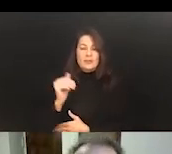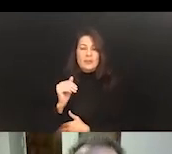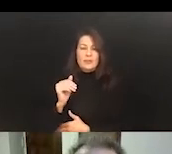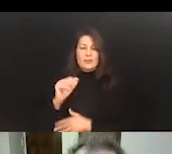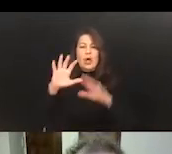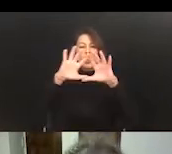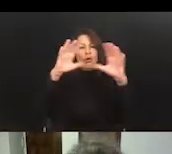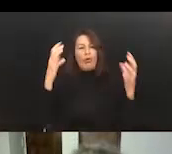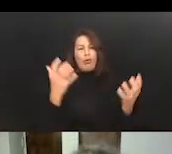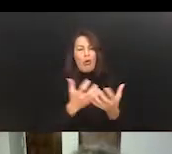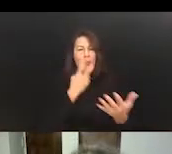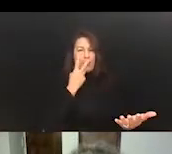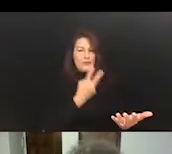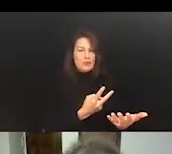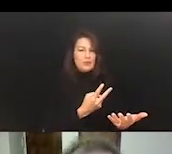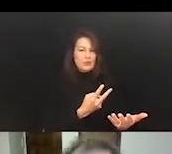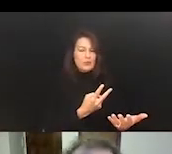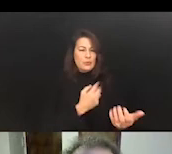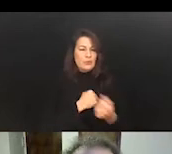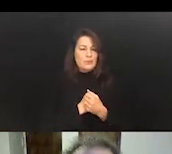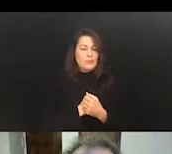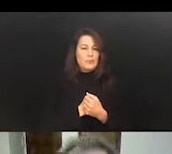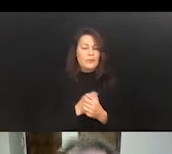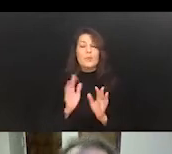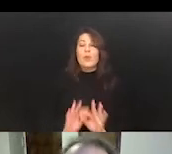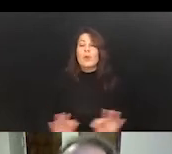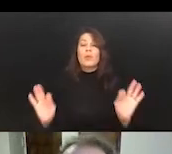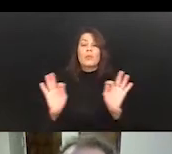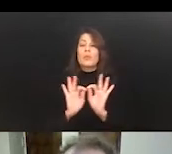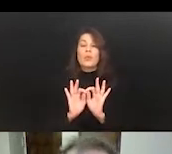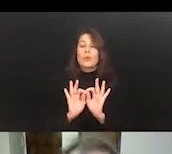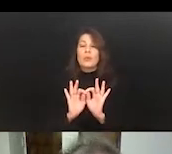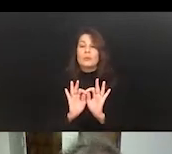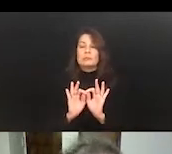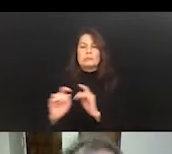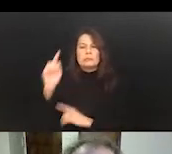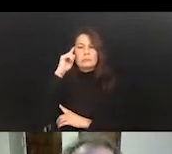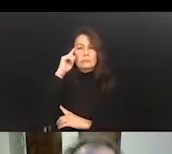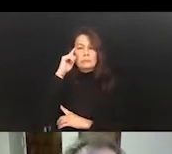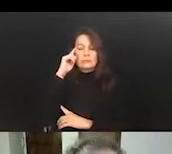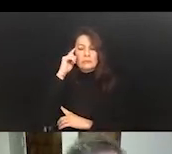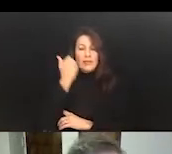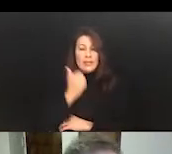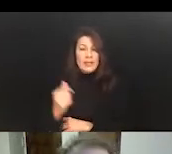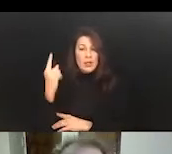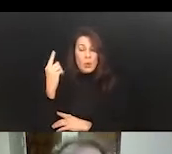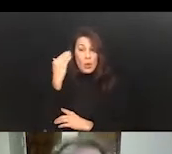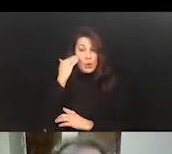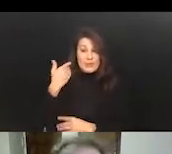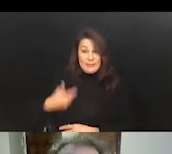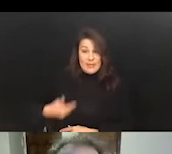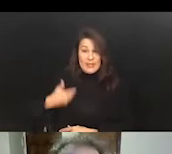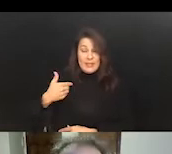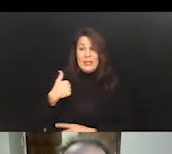global look. And one of the most important things that sort of comes to mind is anyone who knows me is that I'm